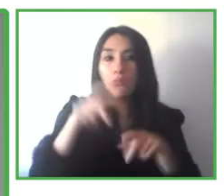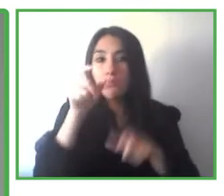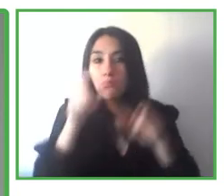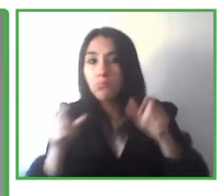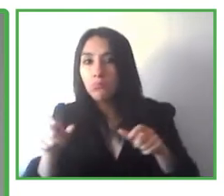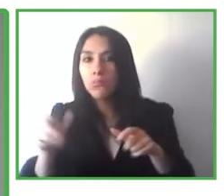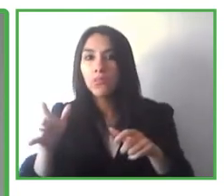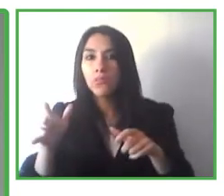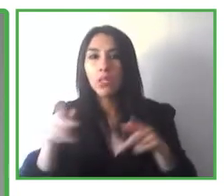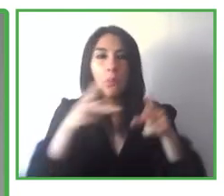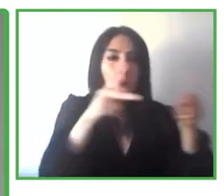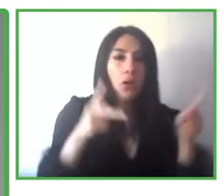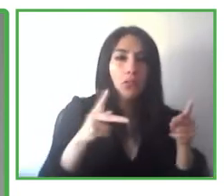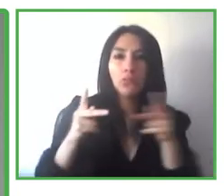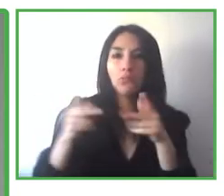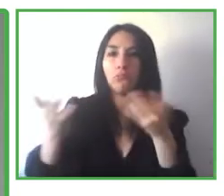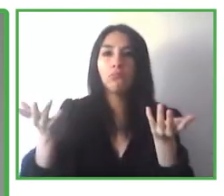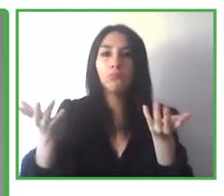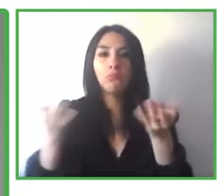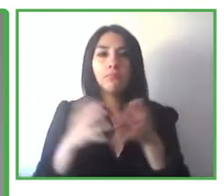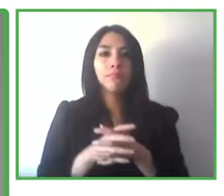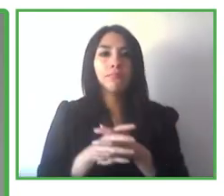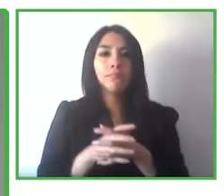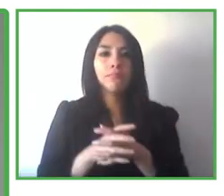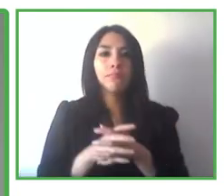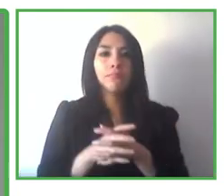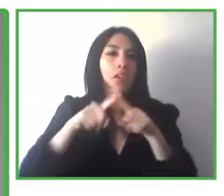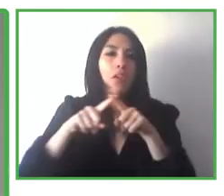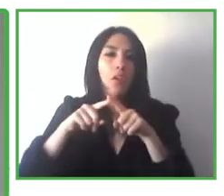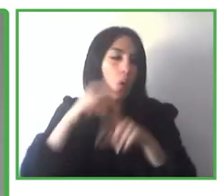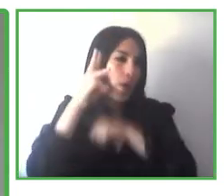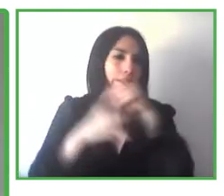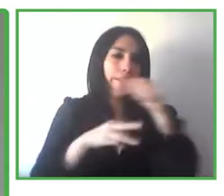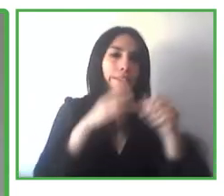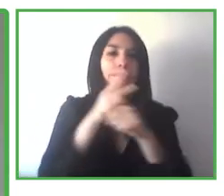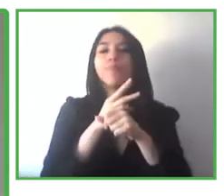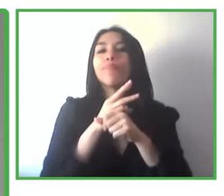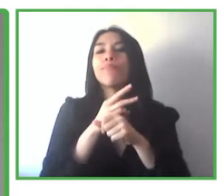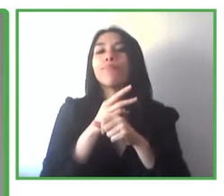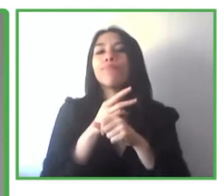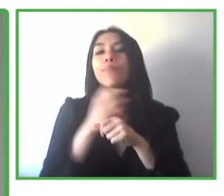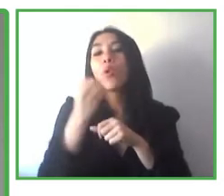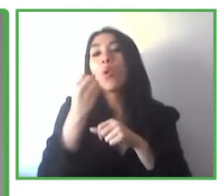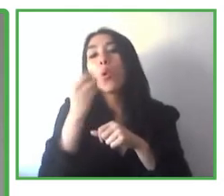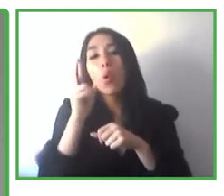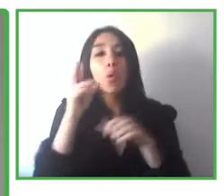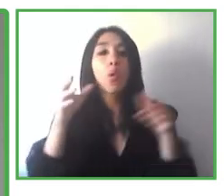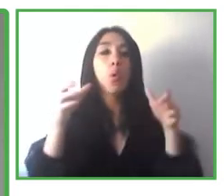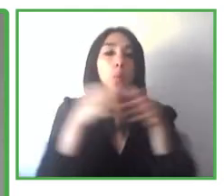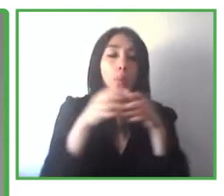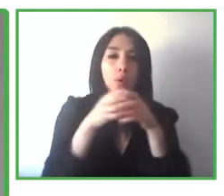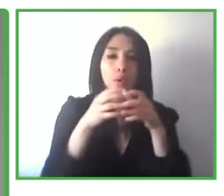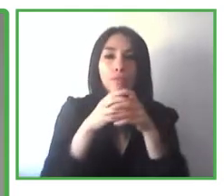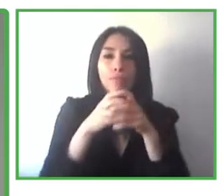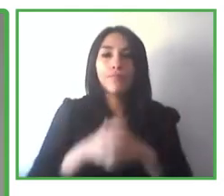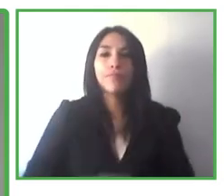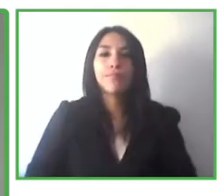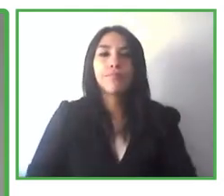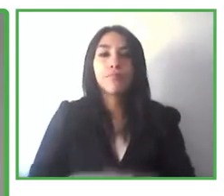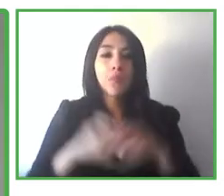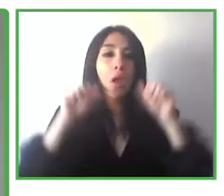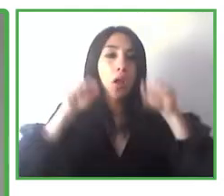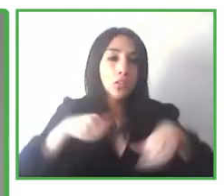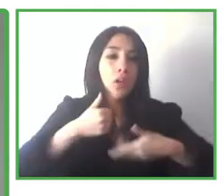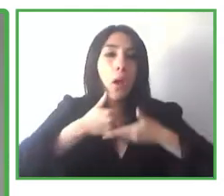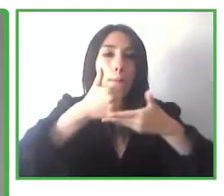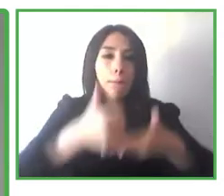institutions and it can be used in different manners individually or by different groups of individuals. And it can use